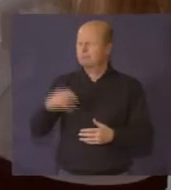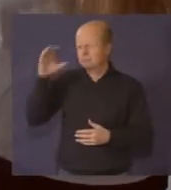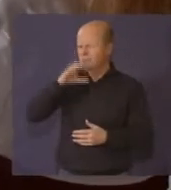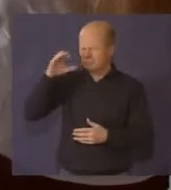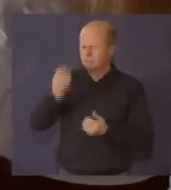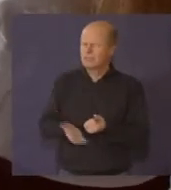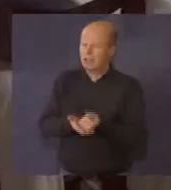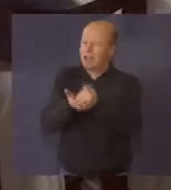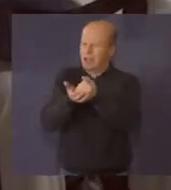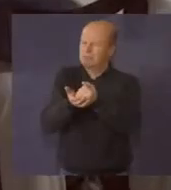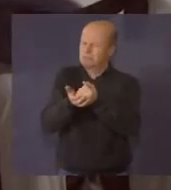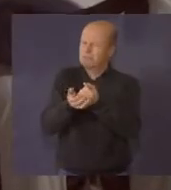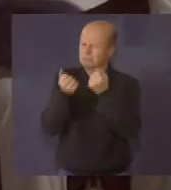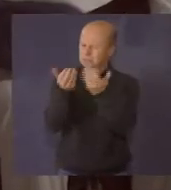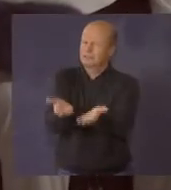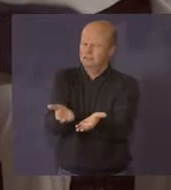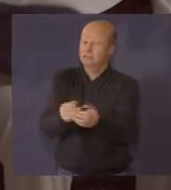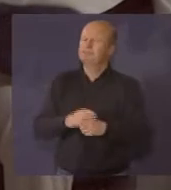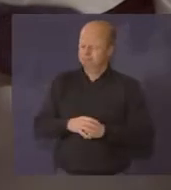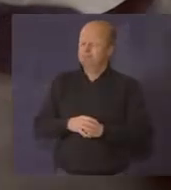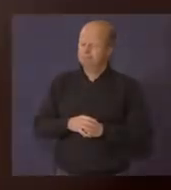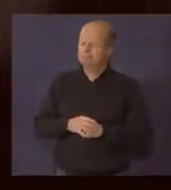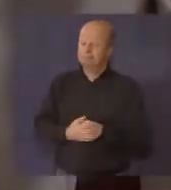We really have to get him some kind of aid.